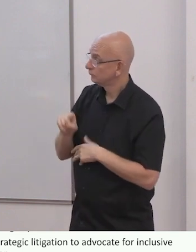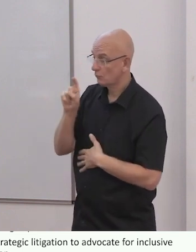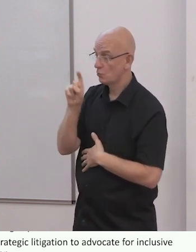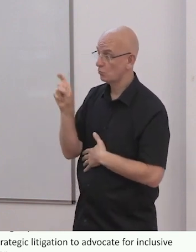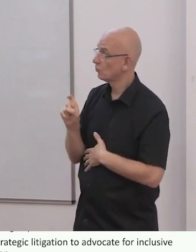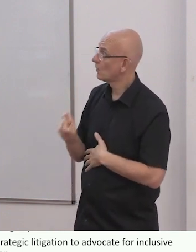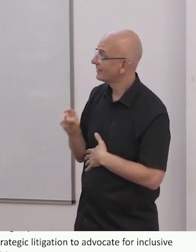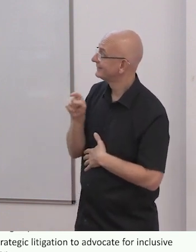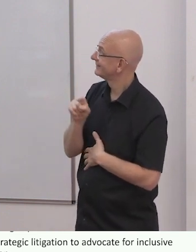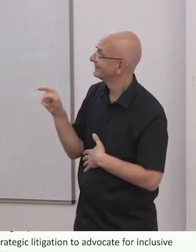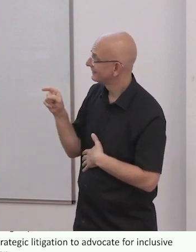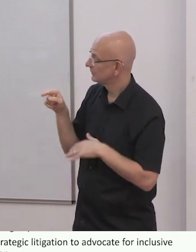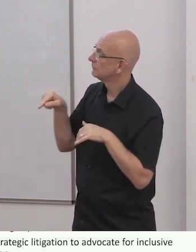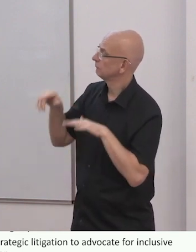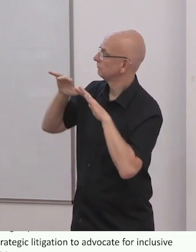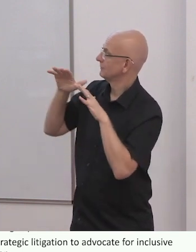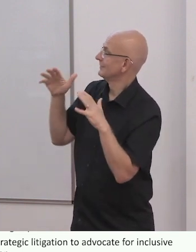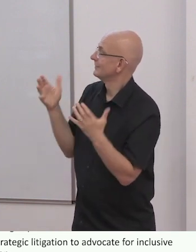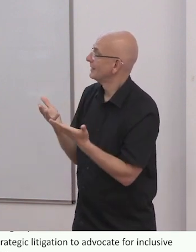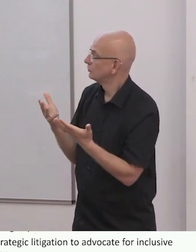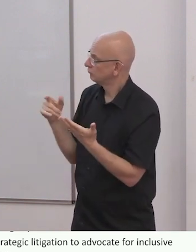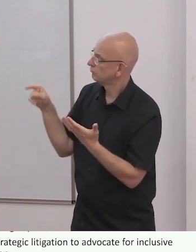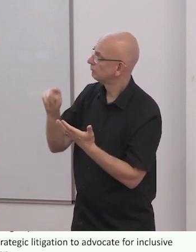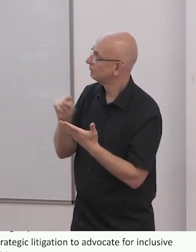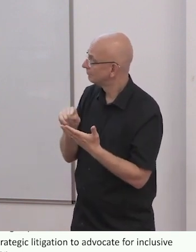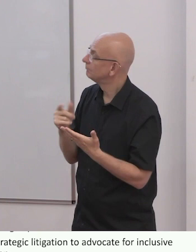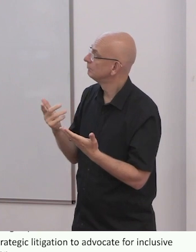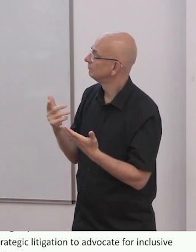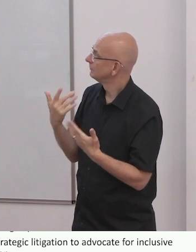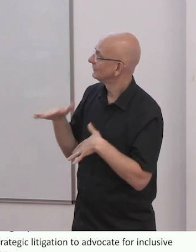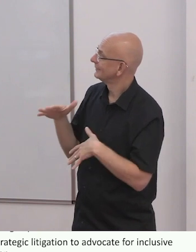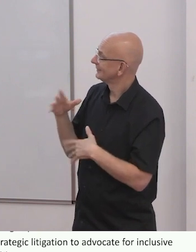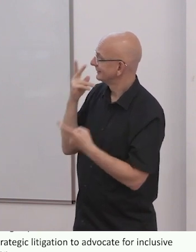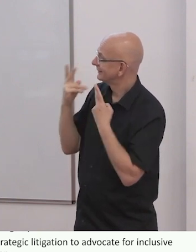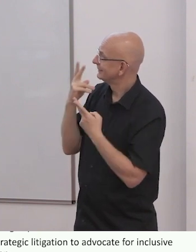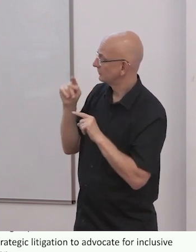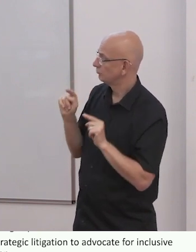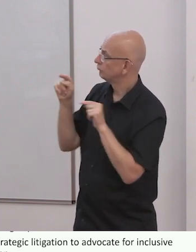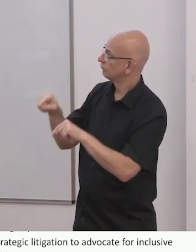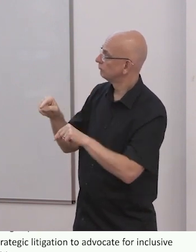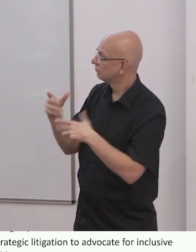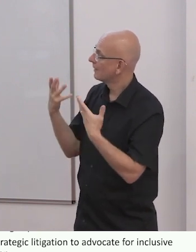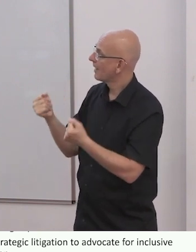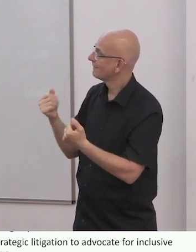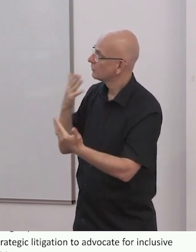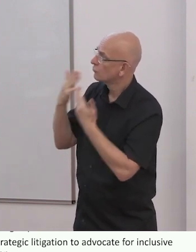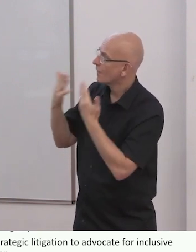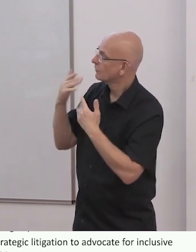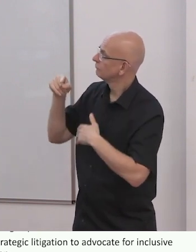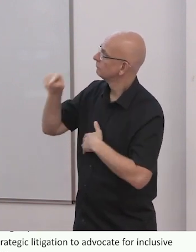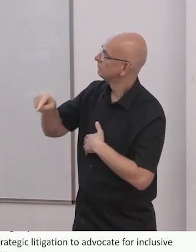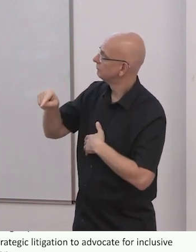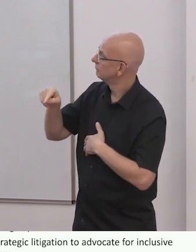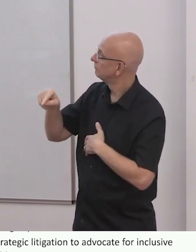Sharjah Inclusive Education Conference on Inclusive Education that was held in 2022. And the